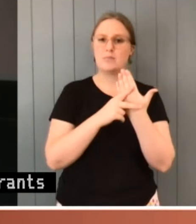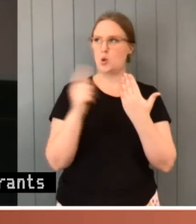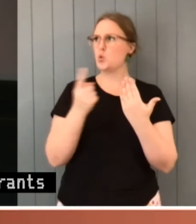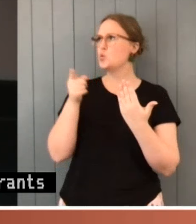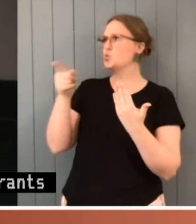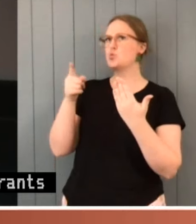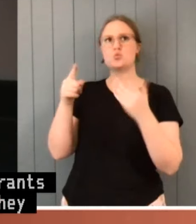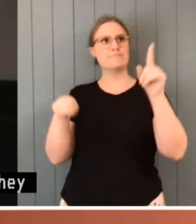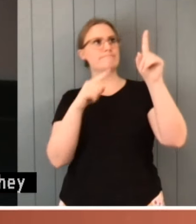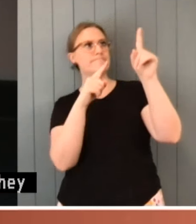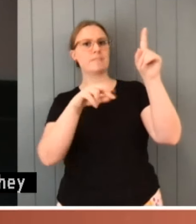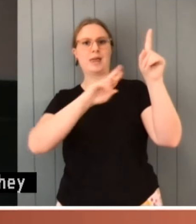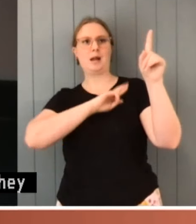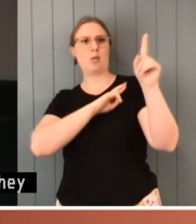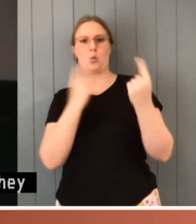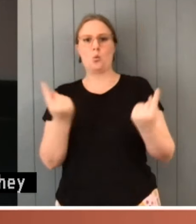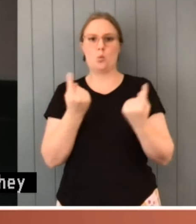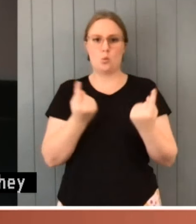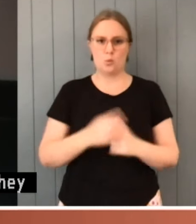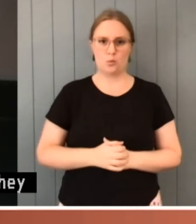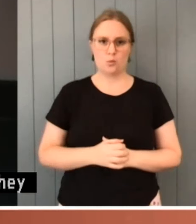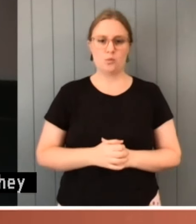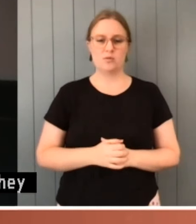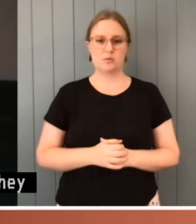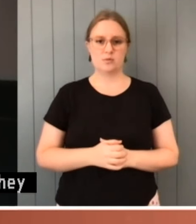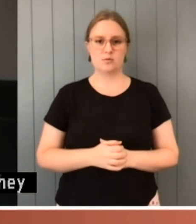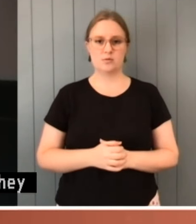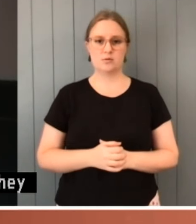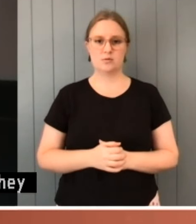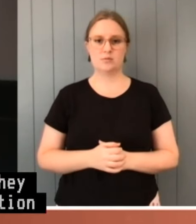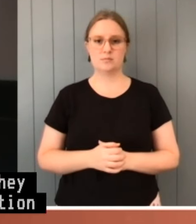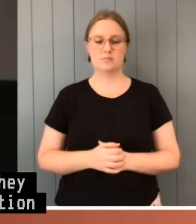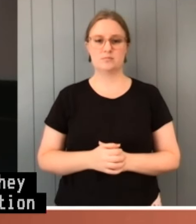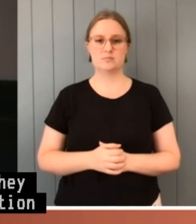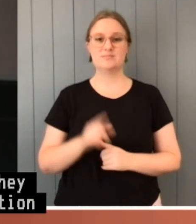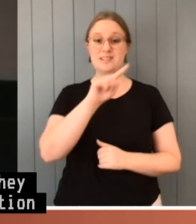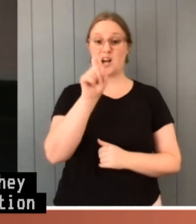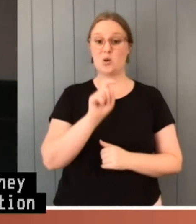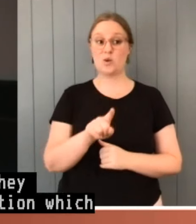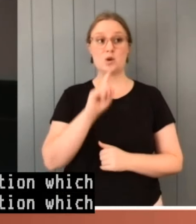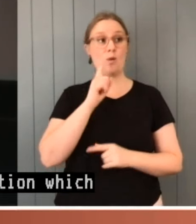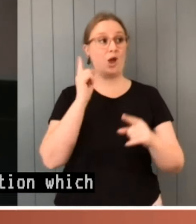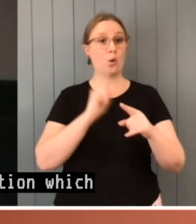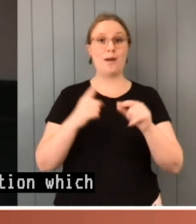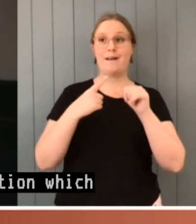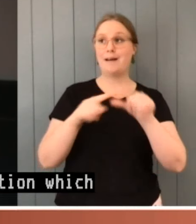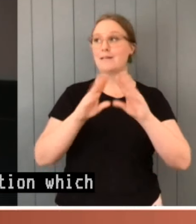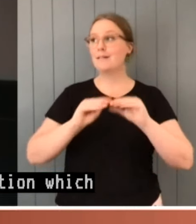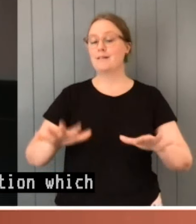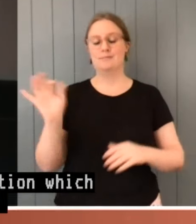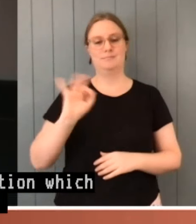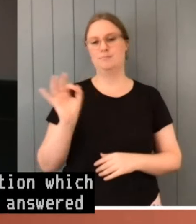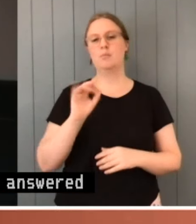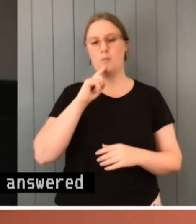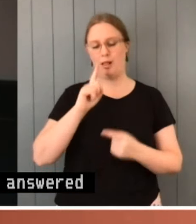That's a question which I think is not going to be answered soon. There are few people who are prepared to